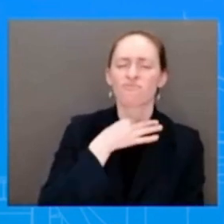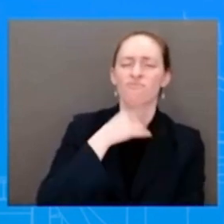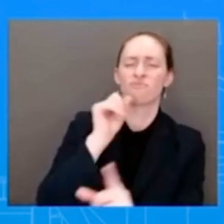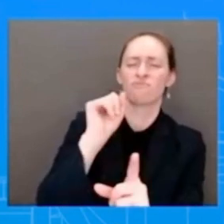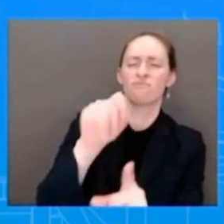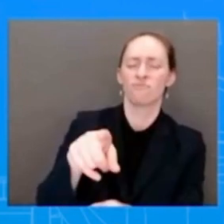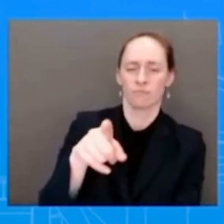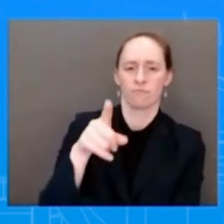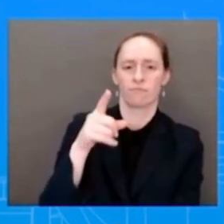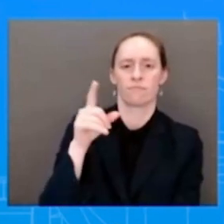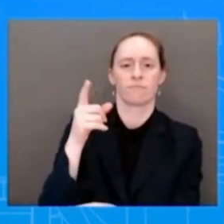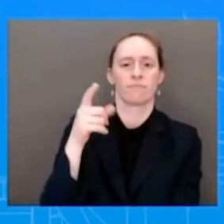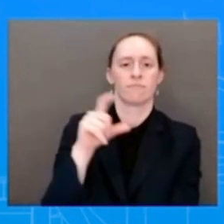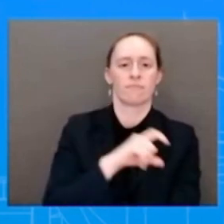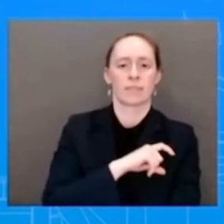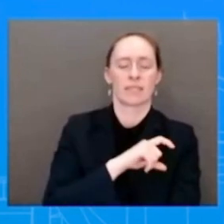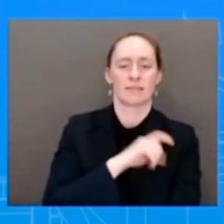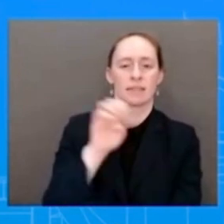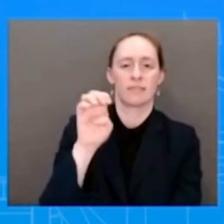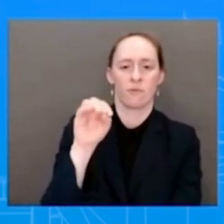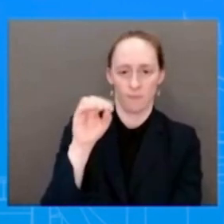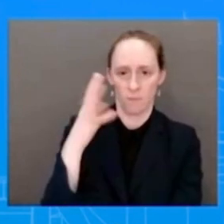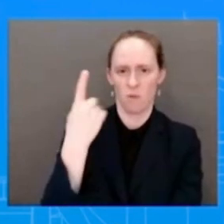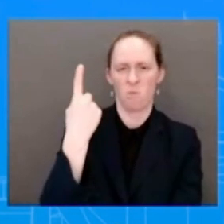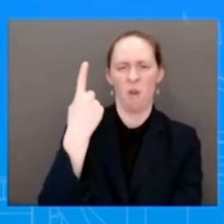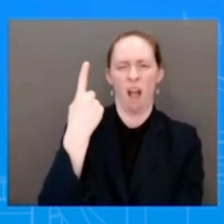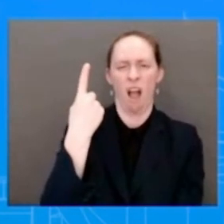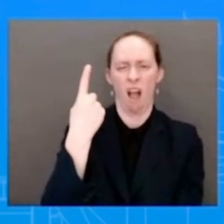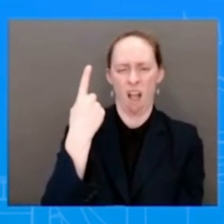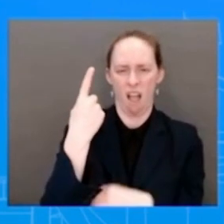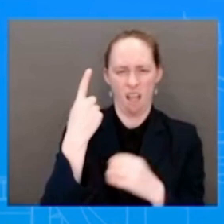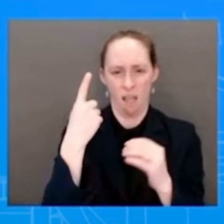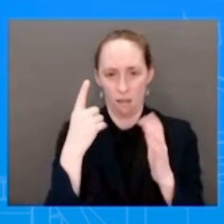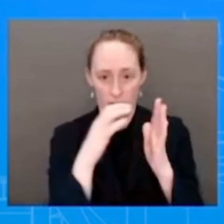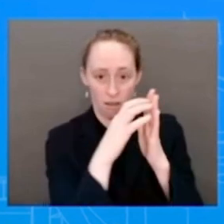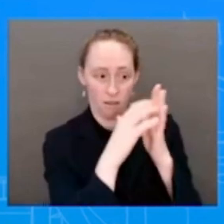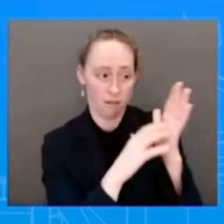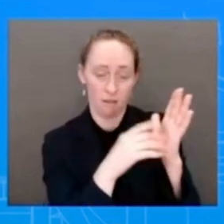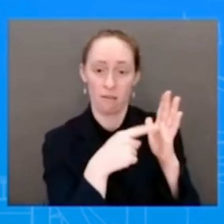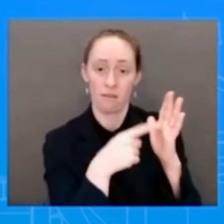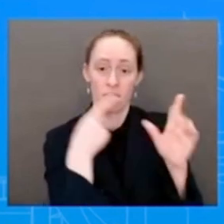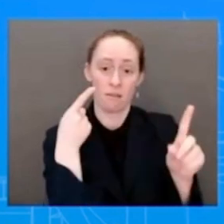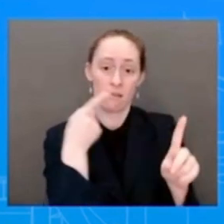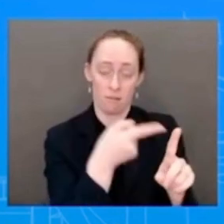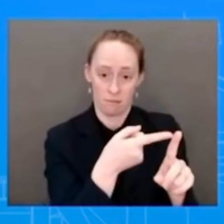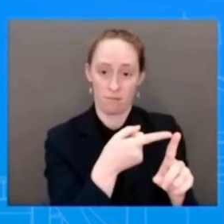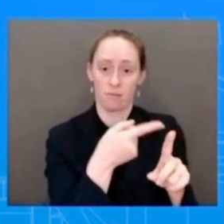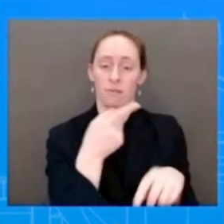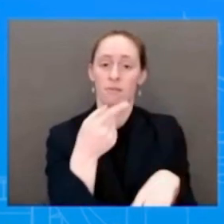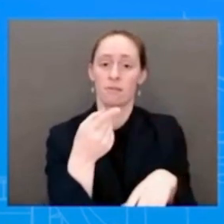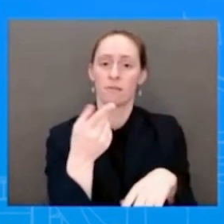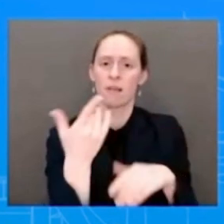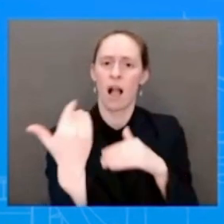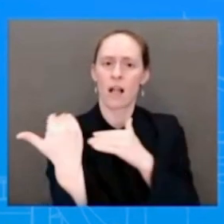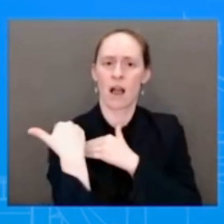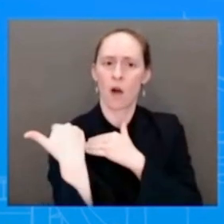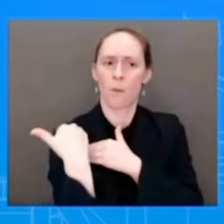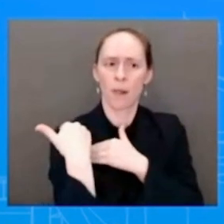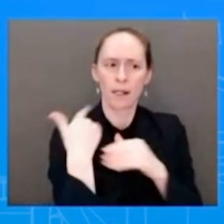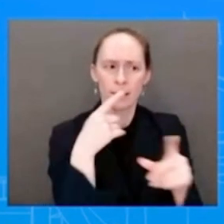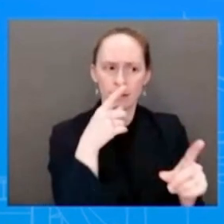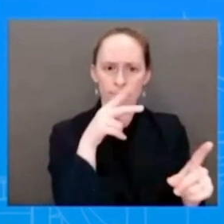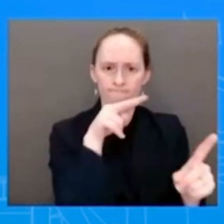enforcement accountability database 240 days after the signing of that executive order. We're past that deadline now.